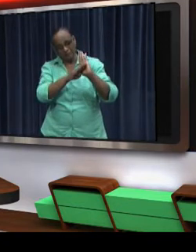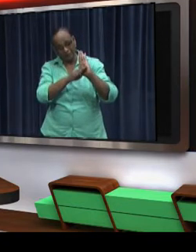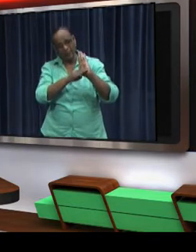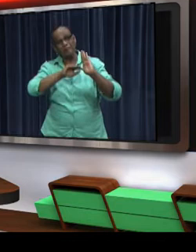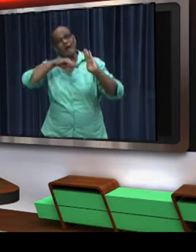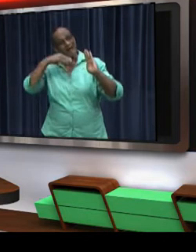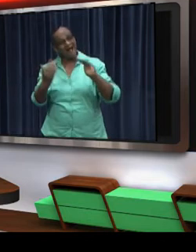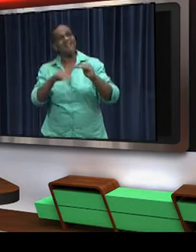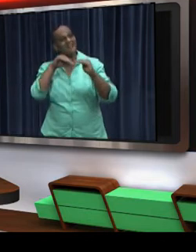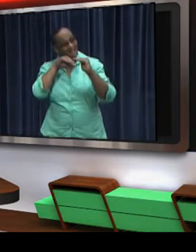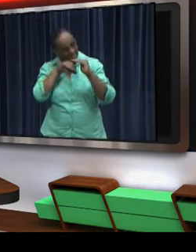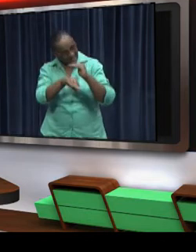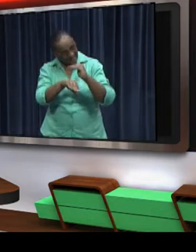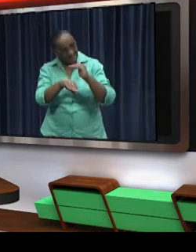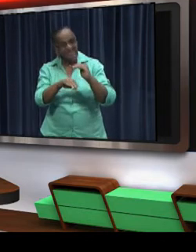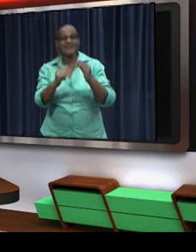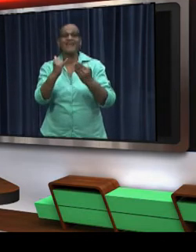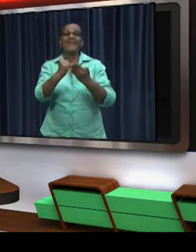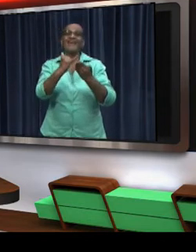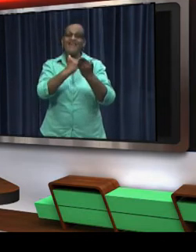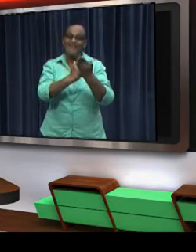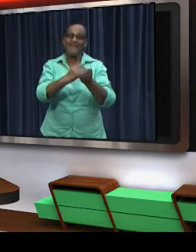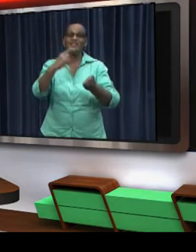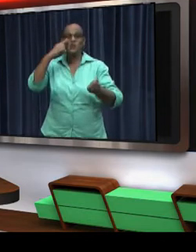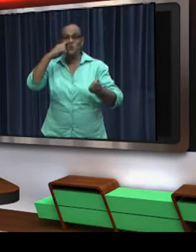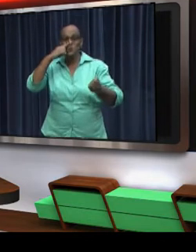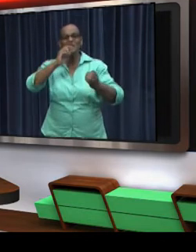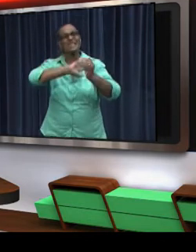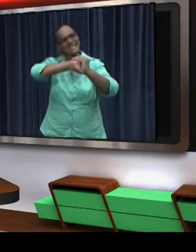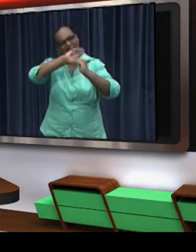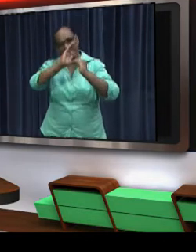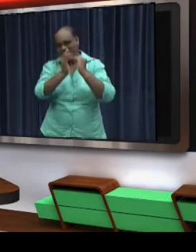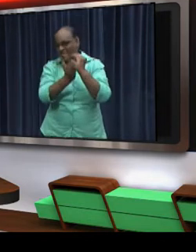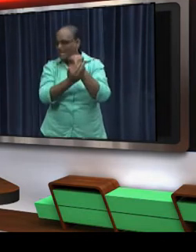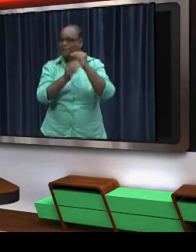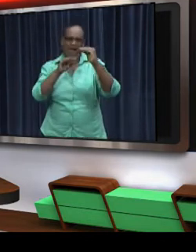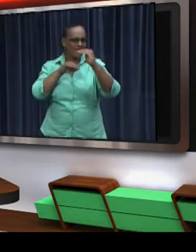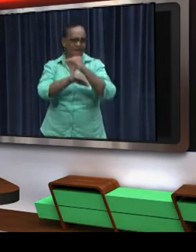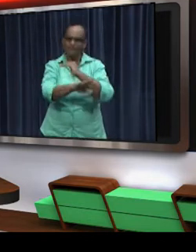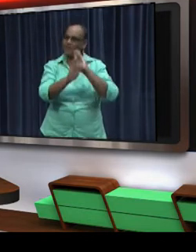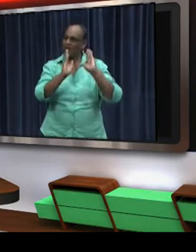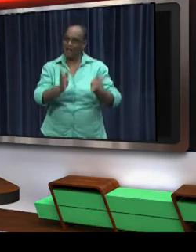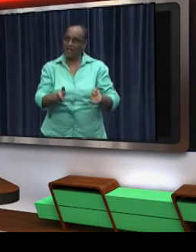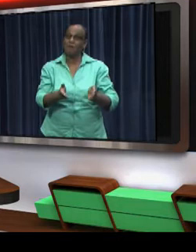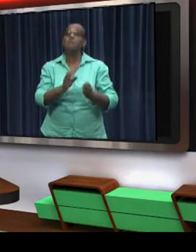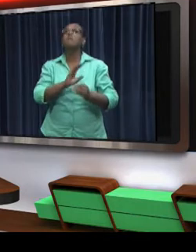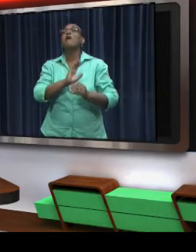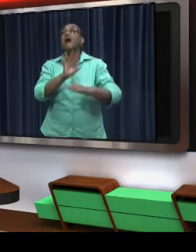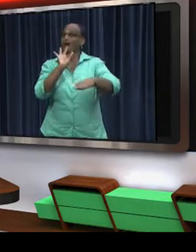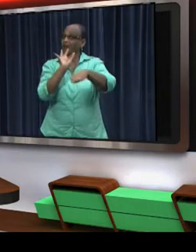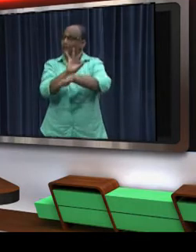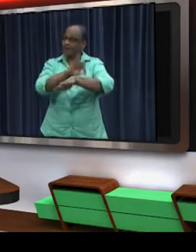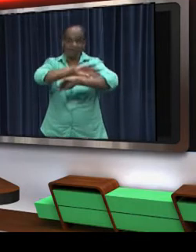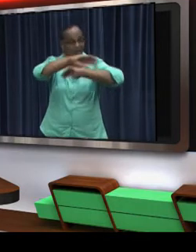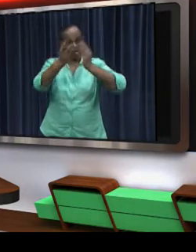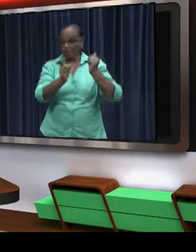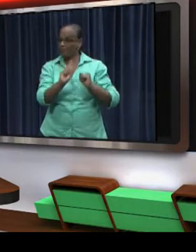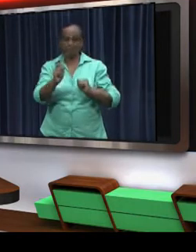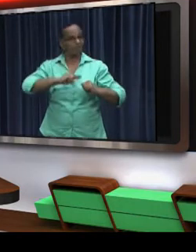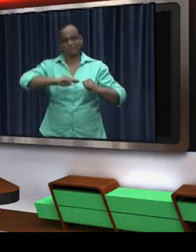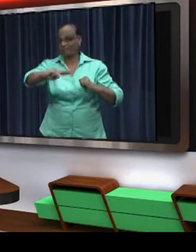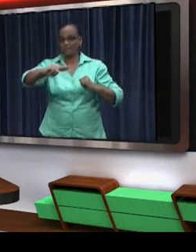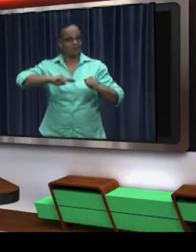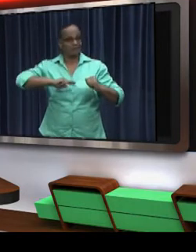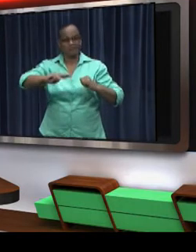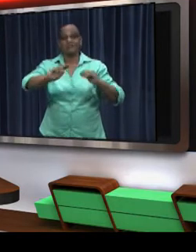has already been introduced will be fully implemented by the end of June. But not all teachers are